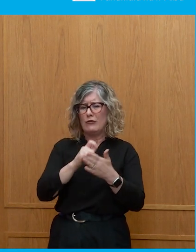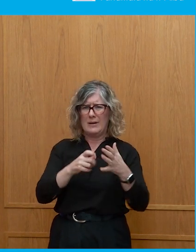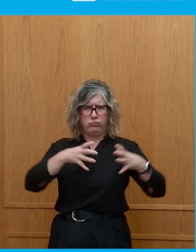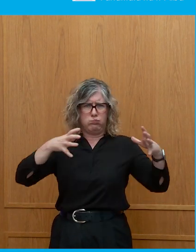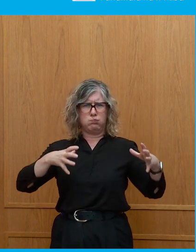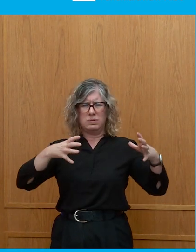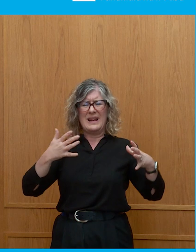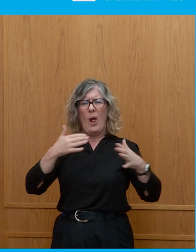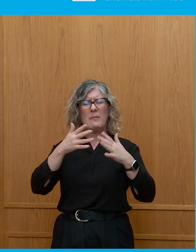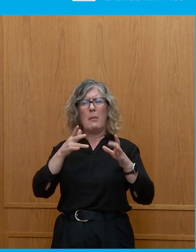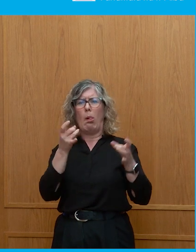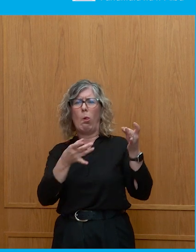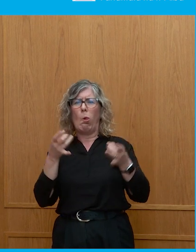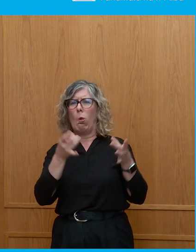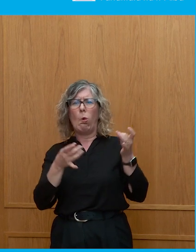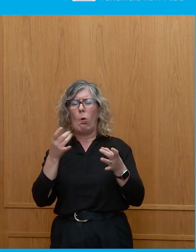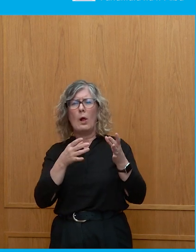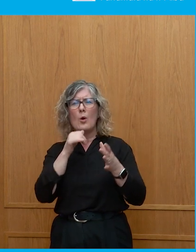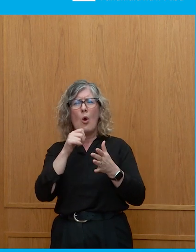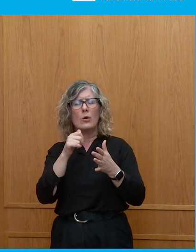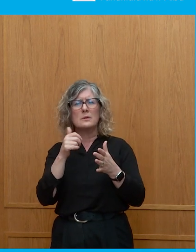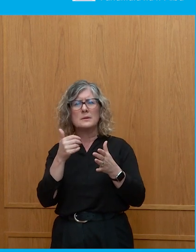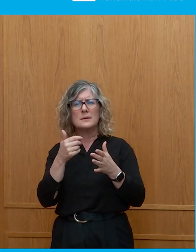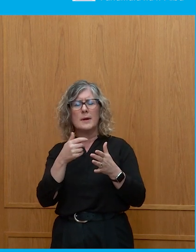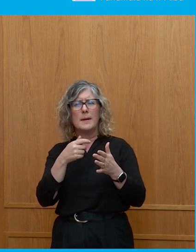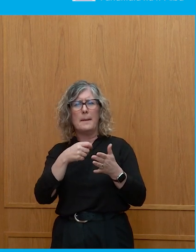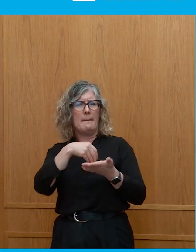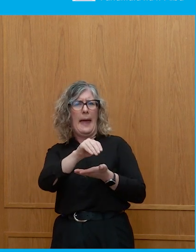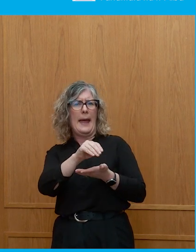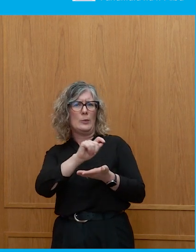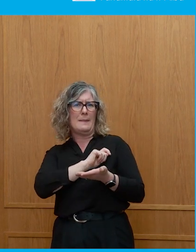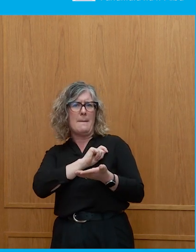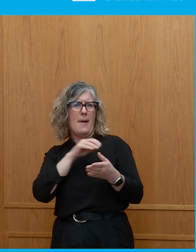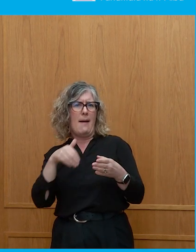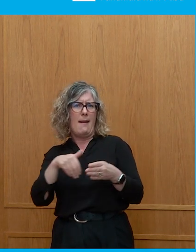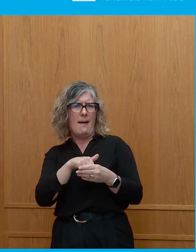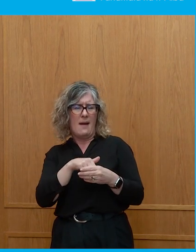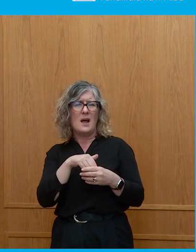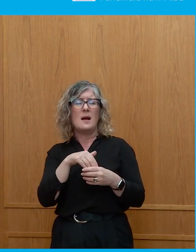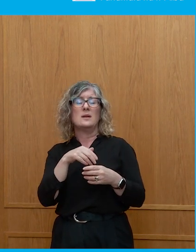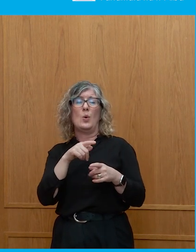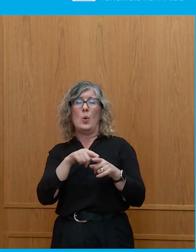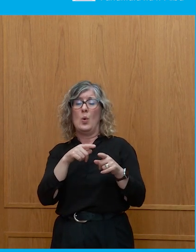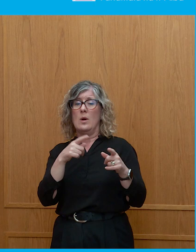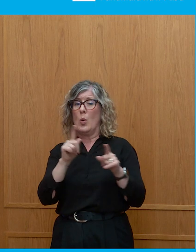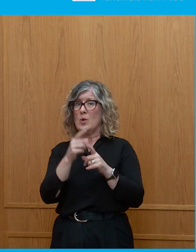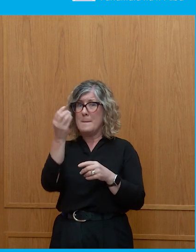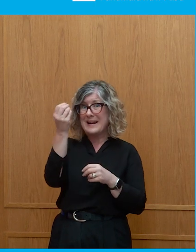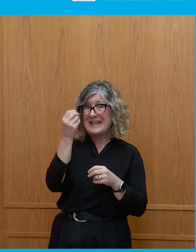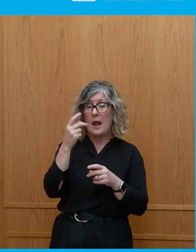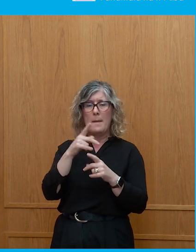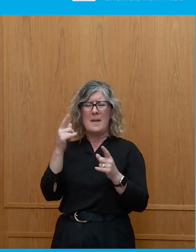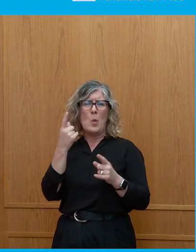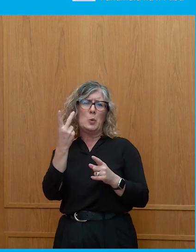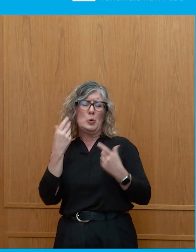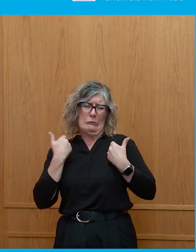Reform, I think, is a bit different anyway. just bankrolled. I mean, you know, you could set up a party that's bankrolled by a couple of really rich individuals. Well, you know, there's,